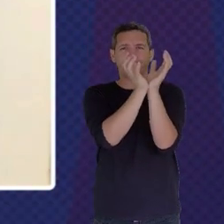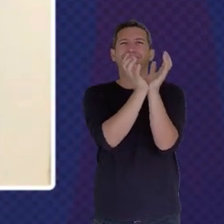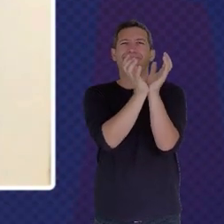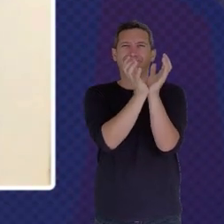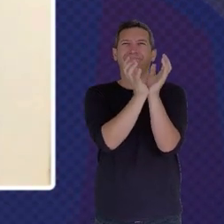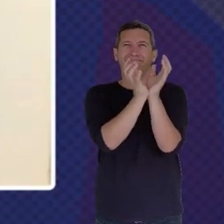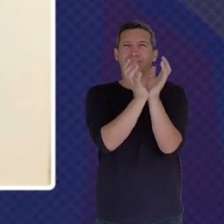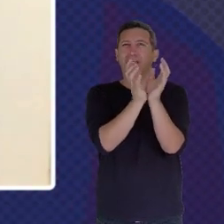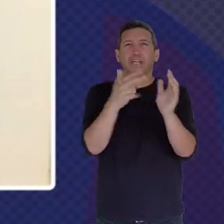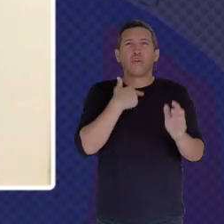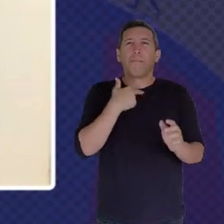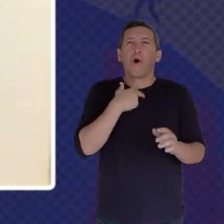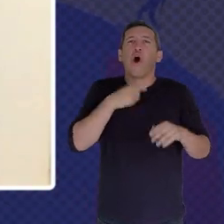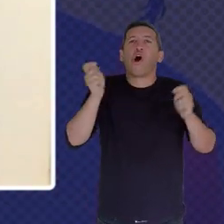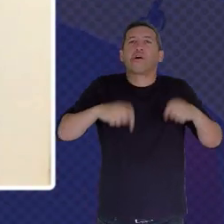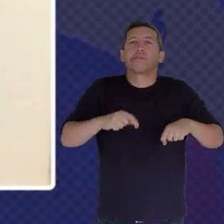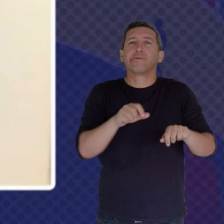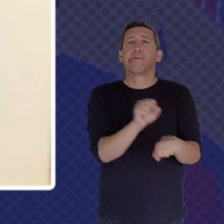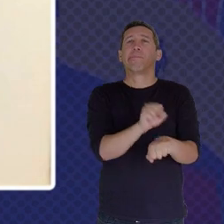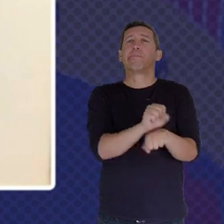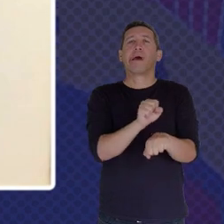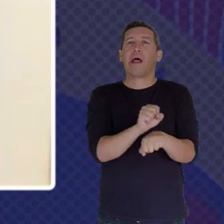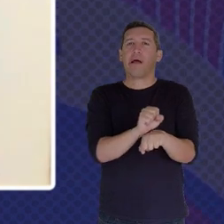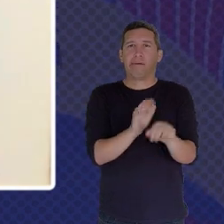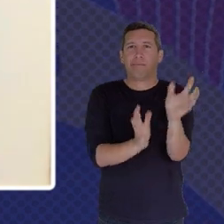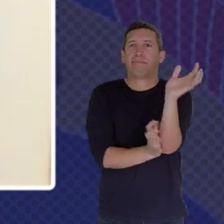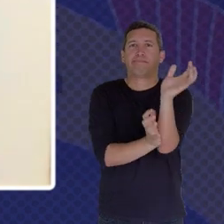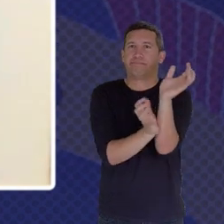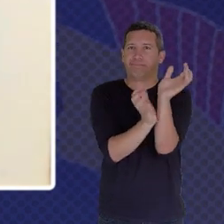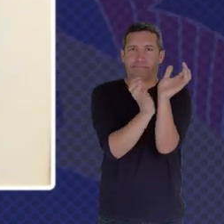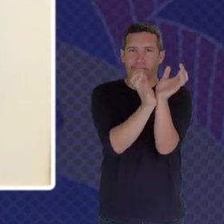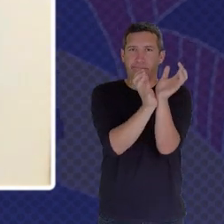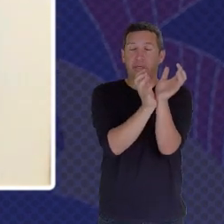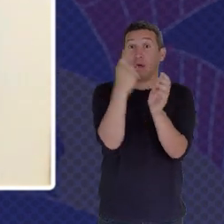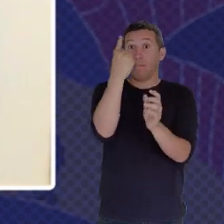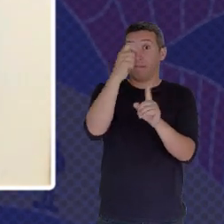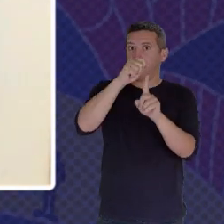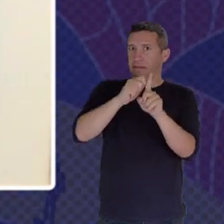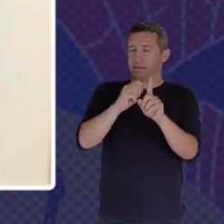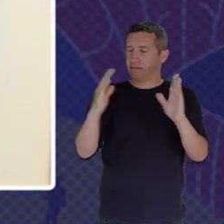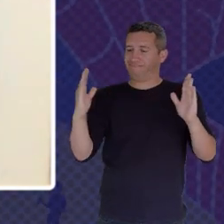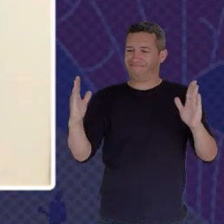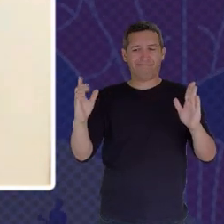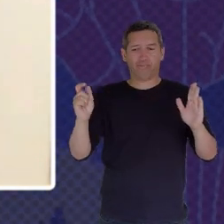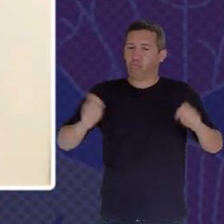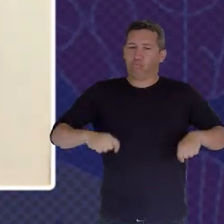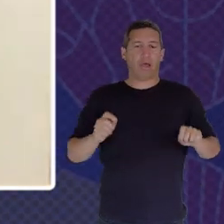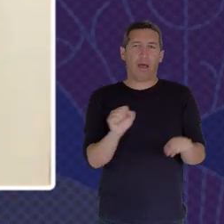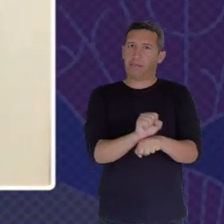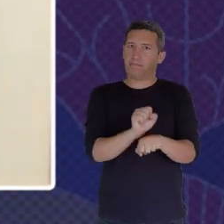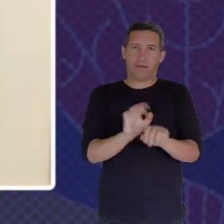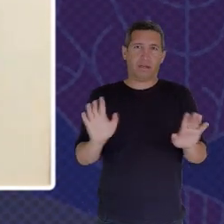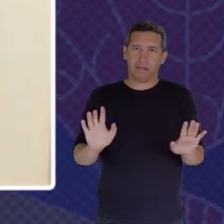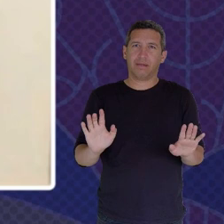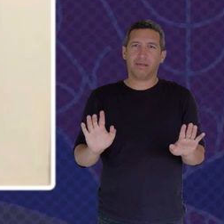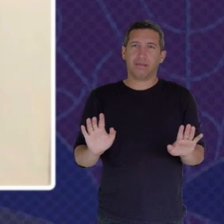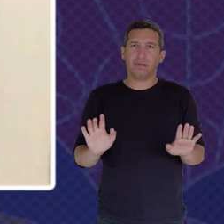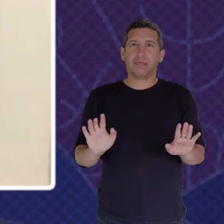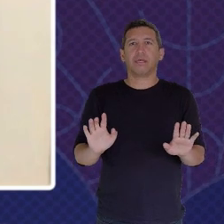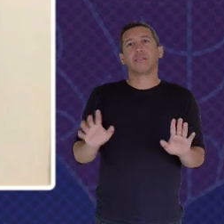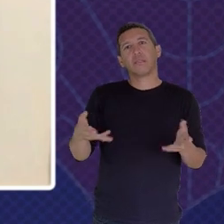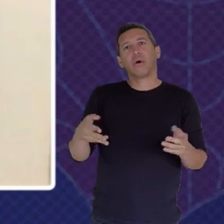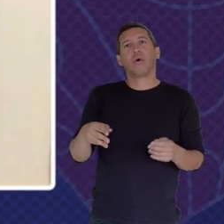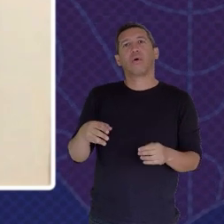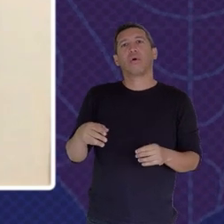Bureaucracy And We Saw That In The First Month Of The Humanitarian Ministry Being Creative And So